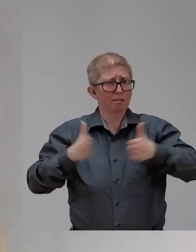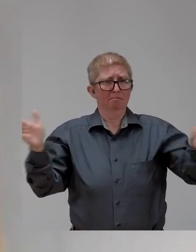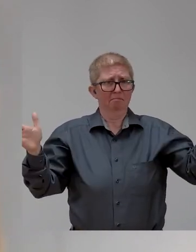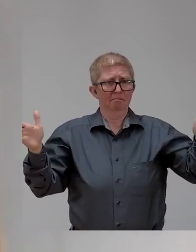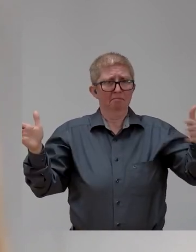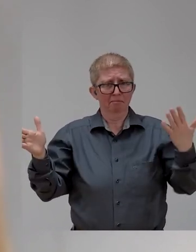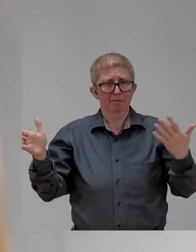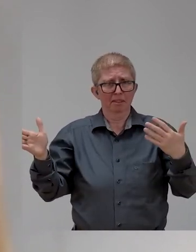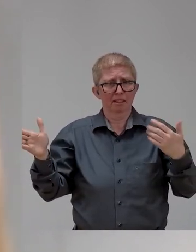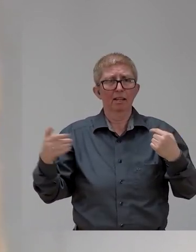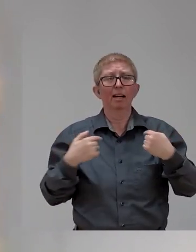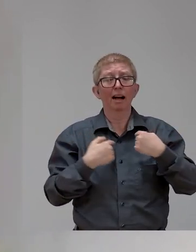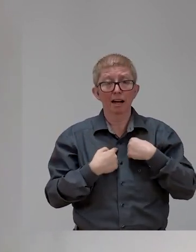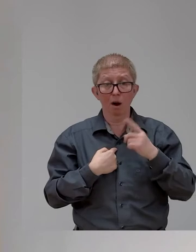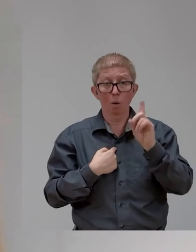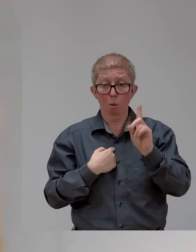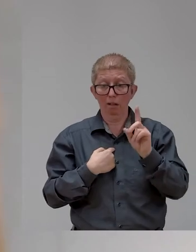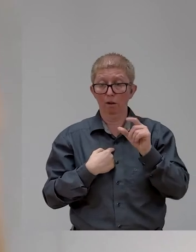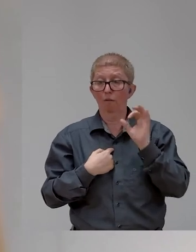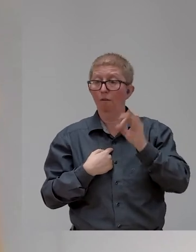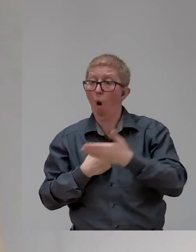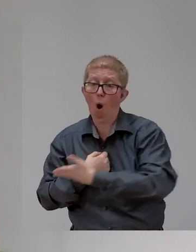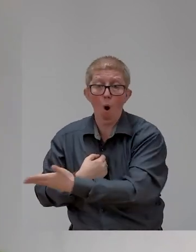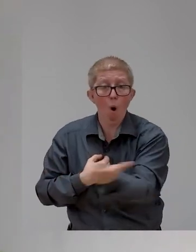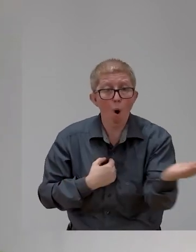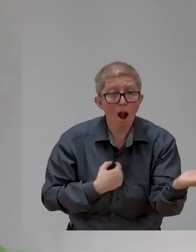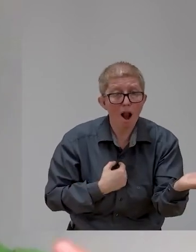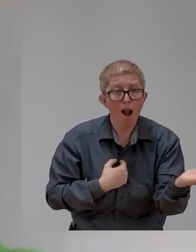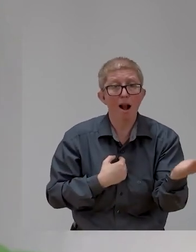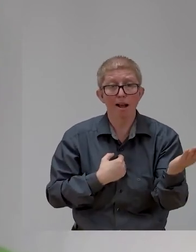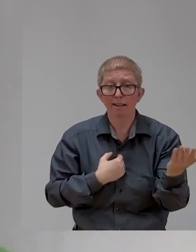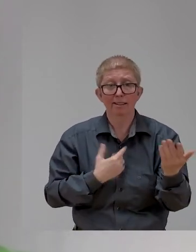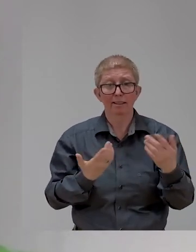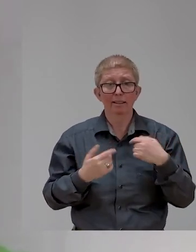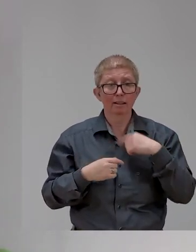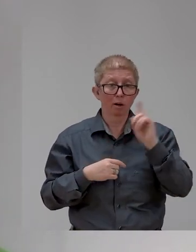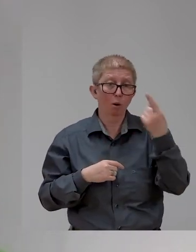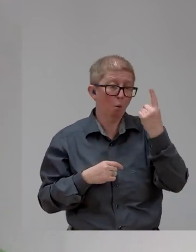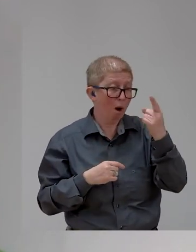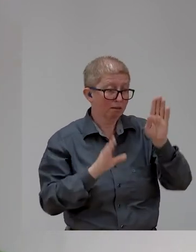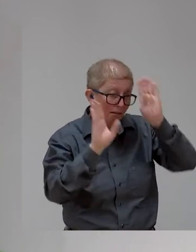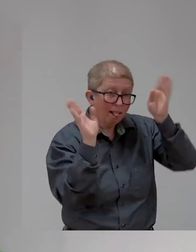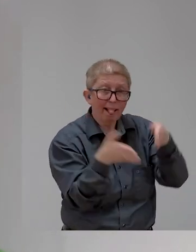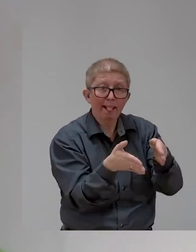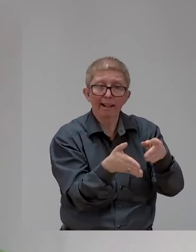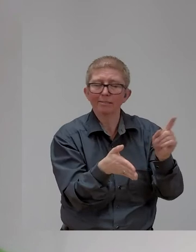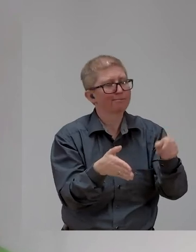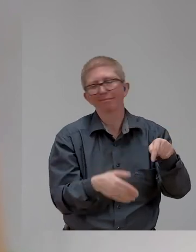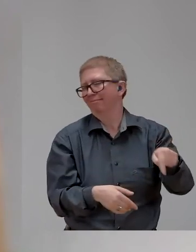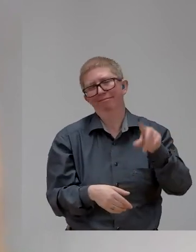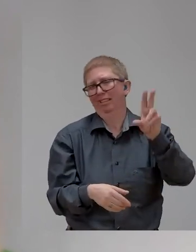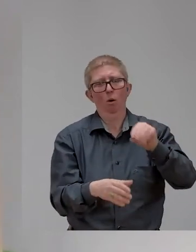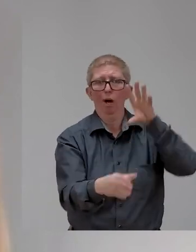inclusive if you only have one part of the population, but we need to find a way to bring everybody into that same place without